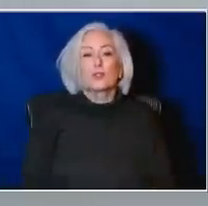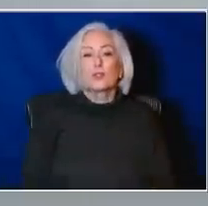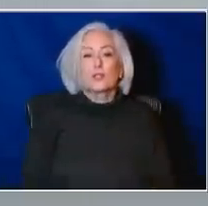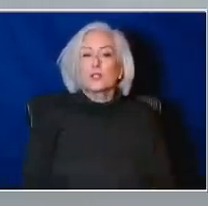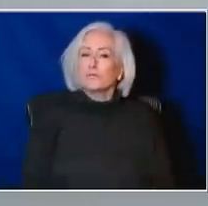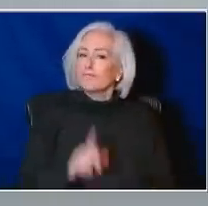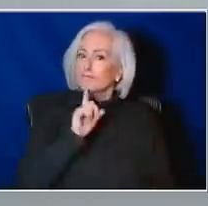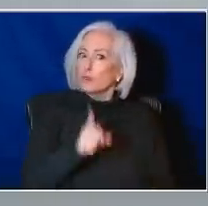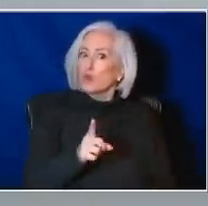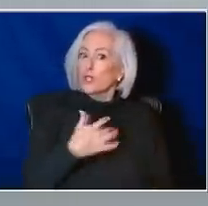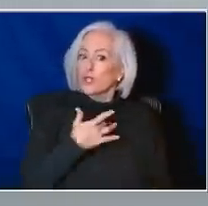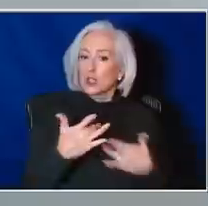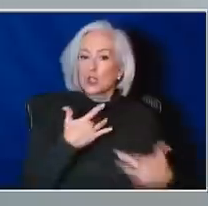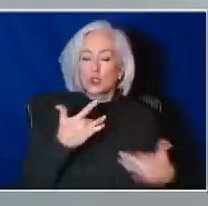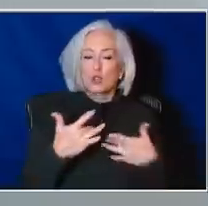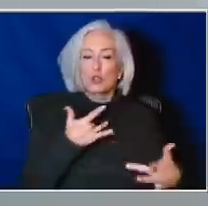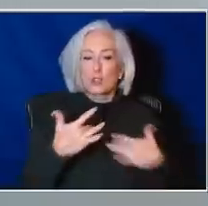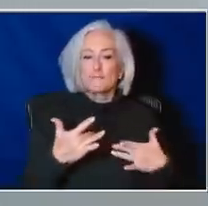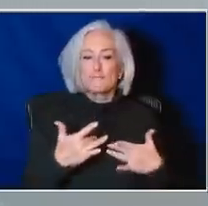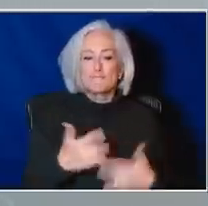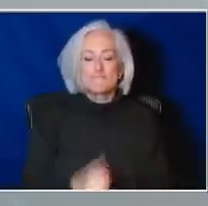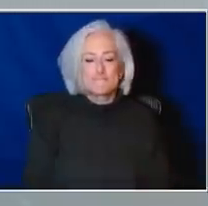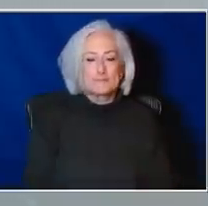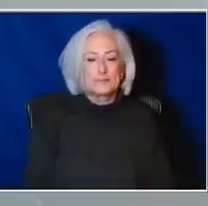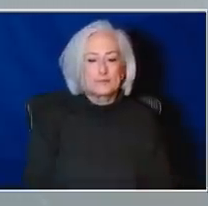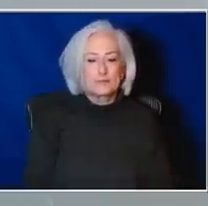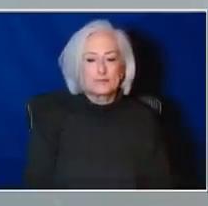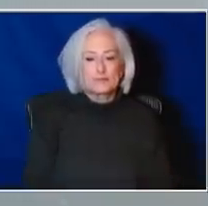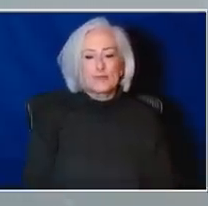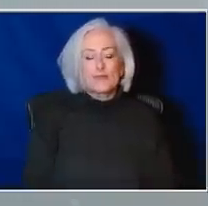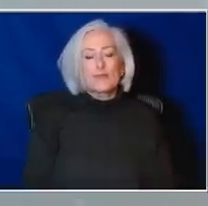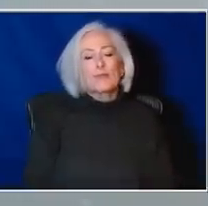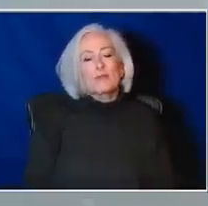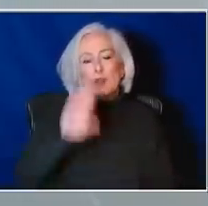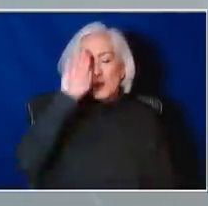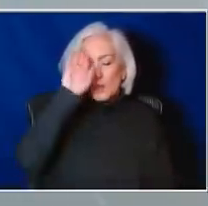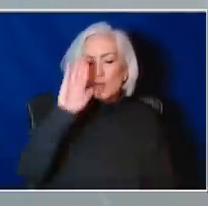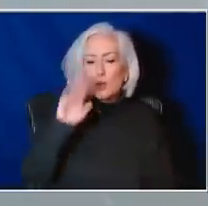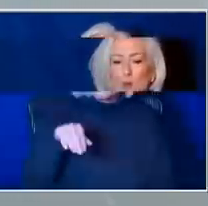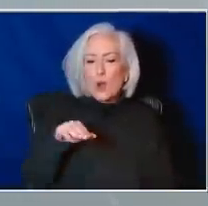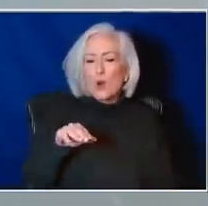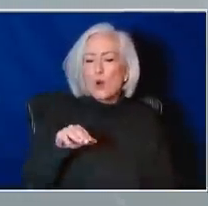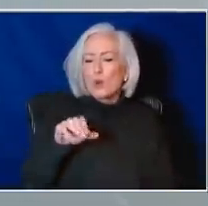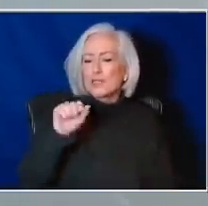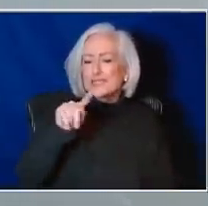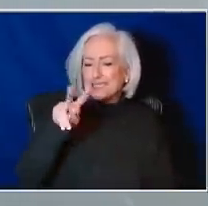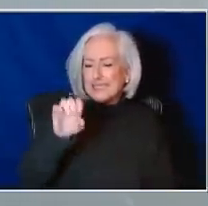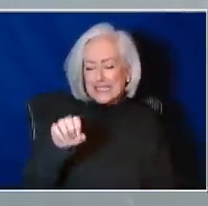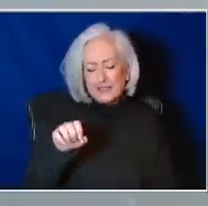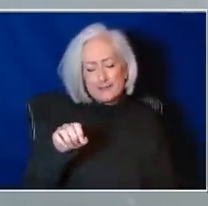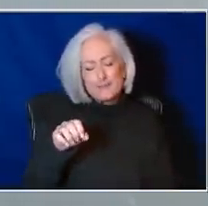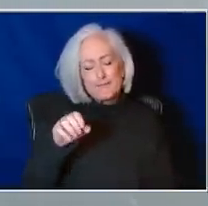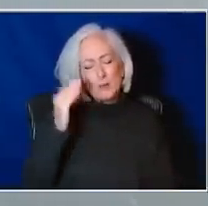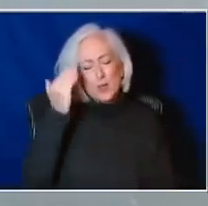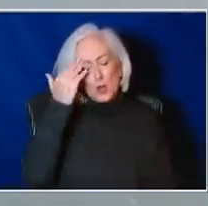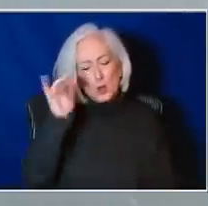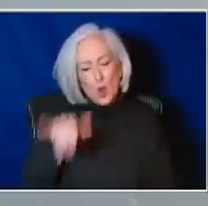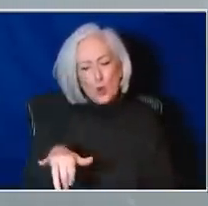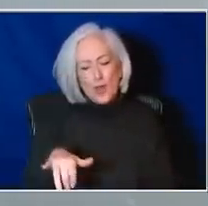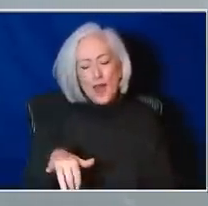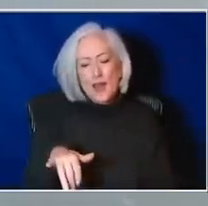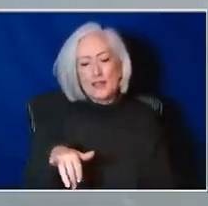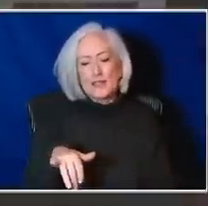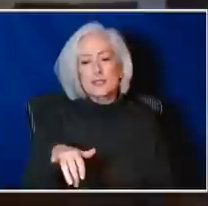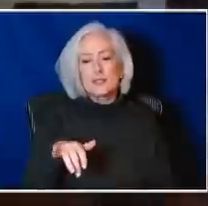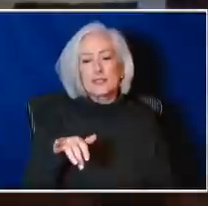concern for us as we go in. And, you know, Steve, as you guys well know, and maybe to say